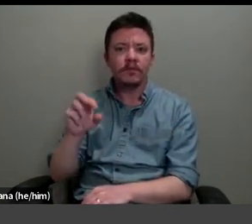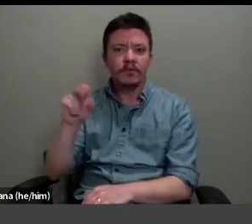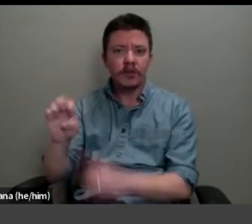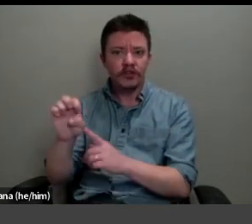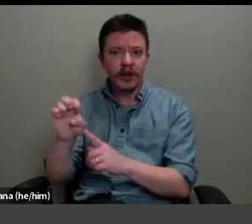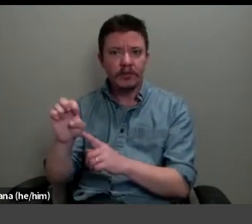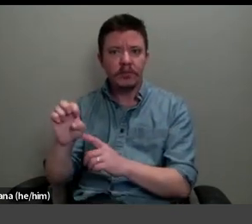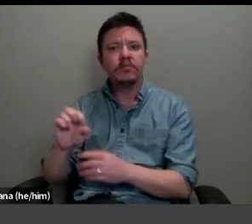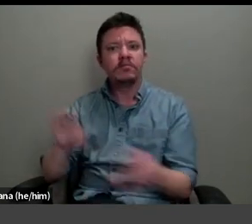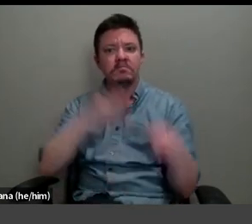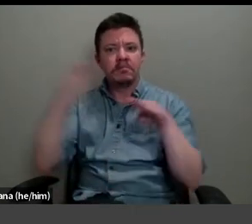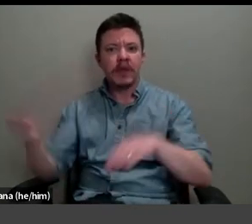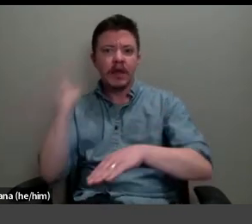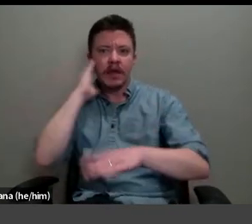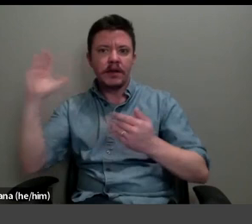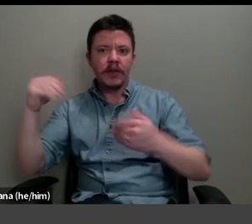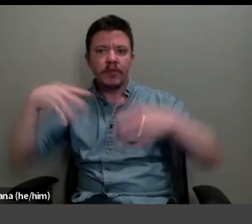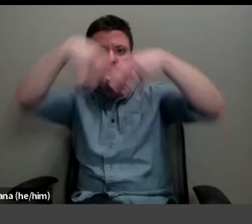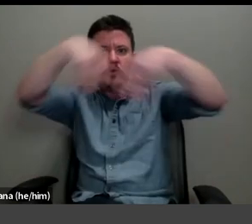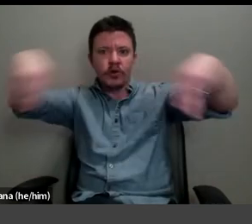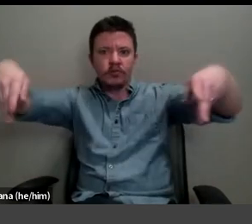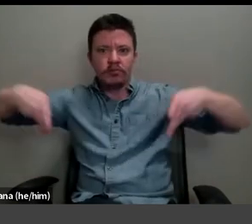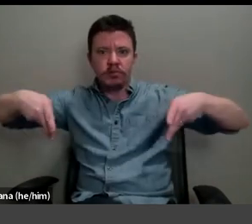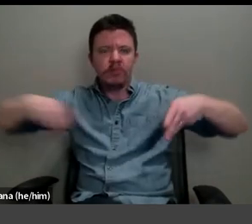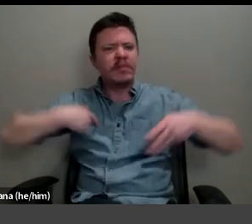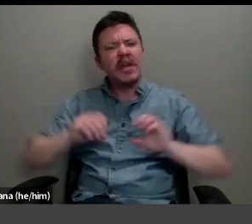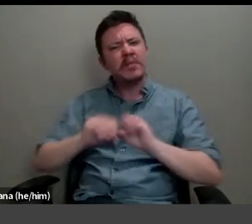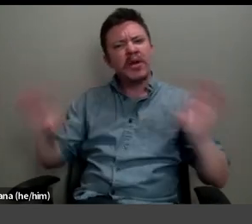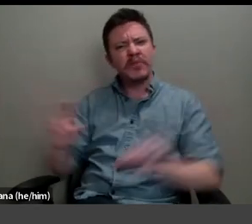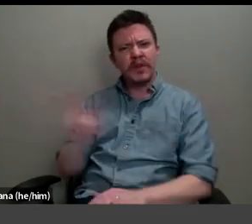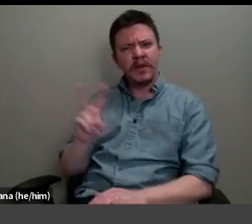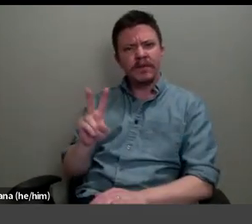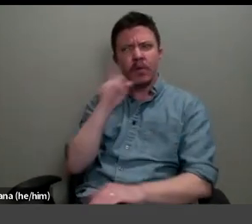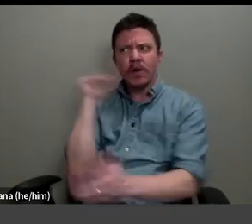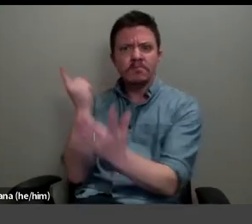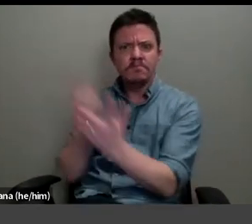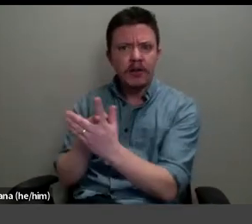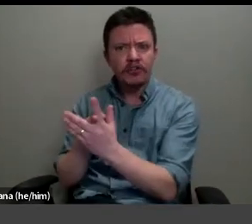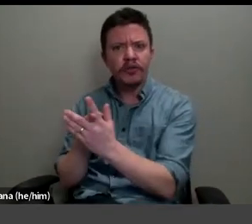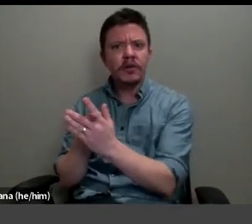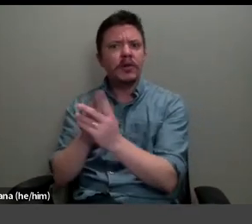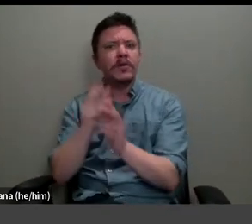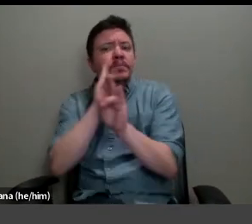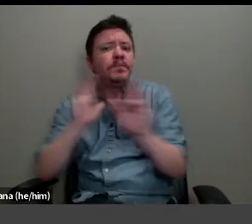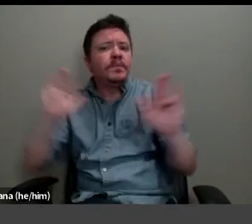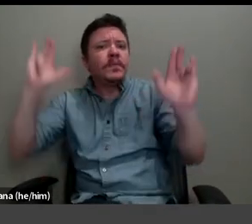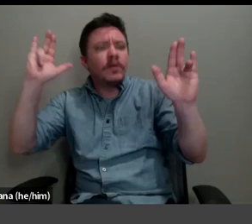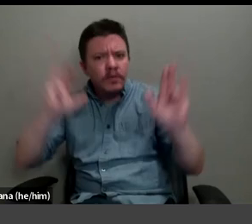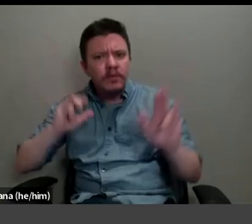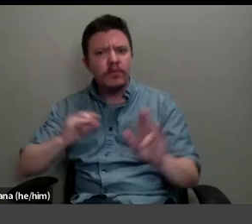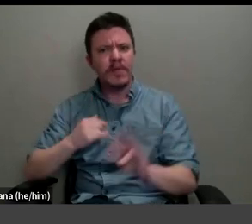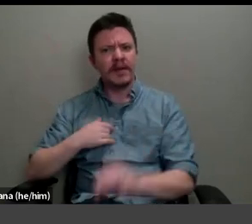death bed, it becomes clear that Vujar punctured the romanticized female life cycle narratives